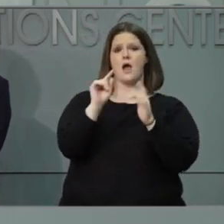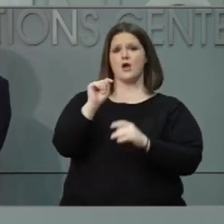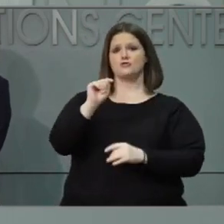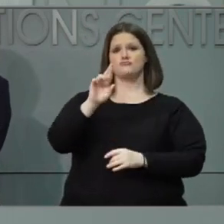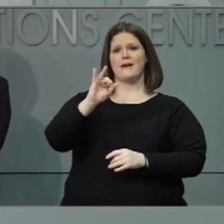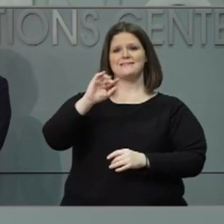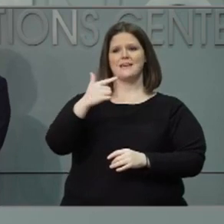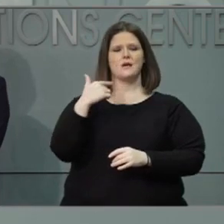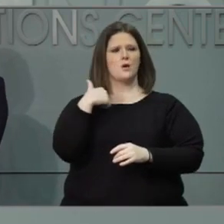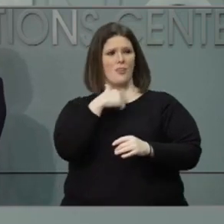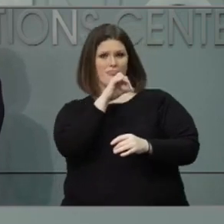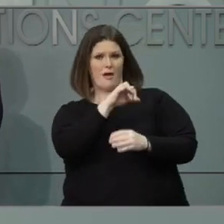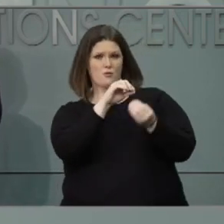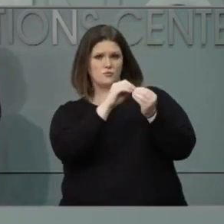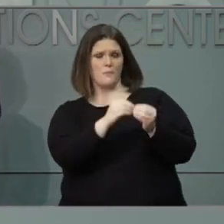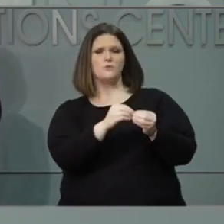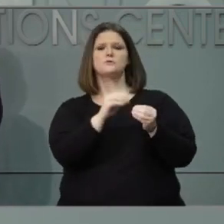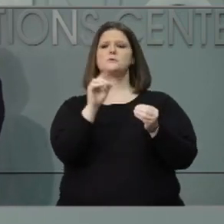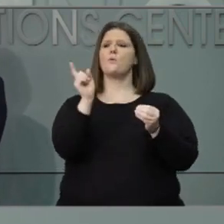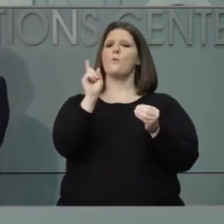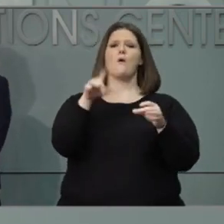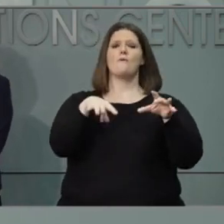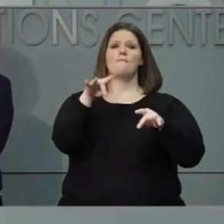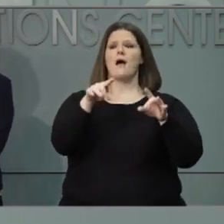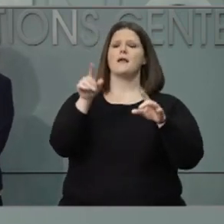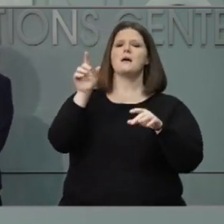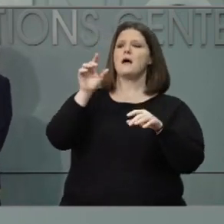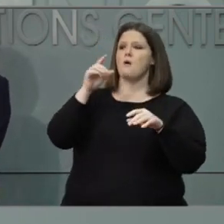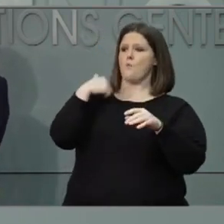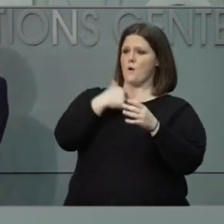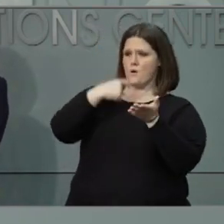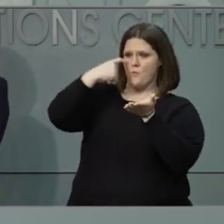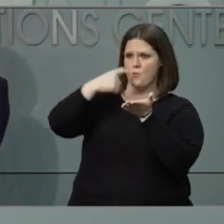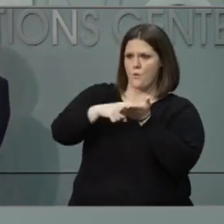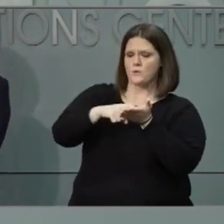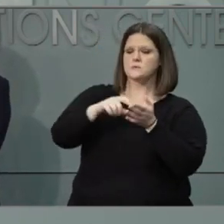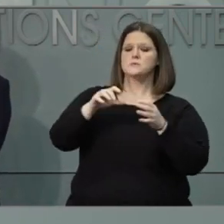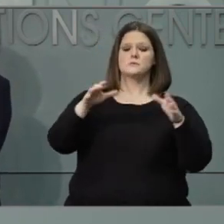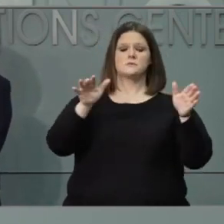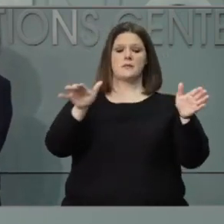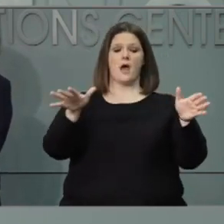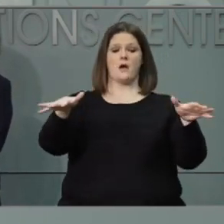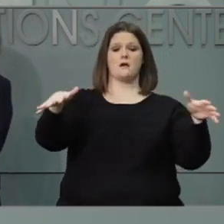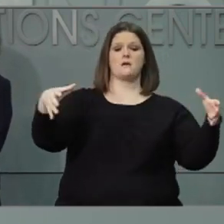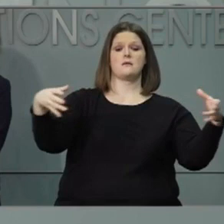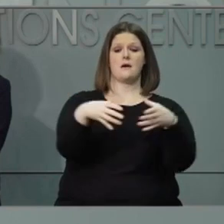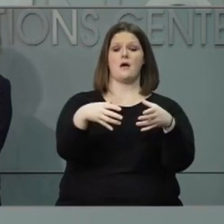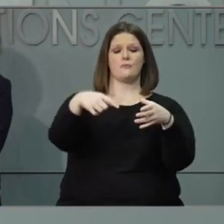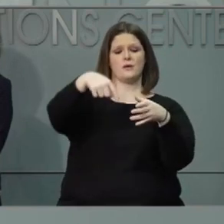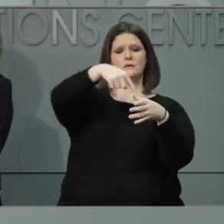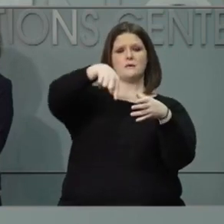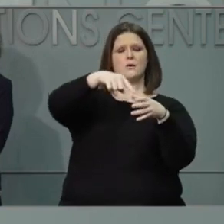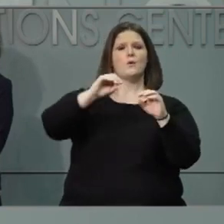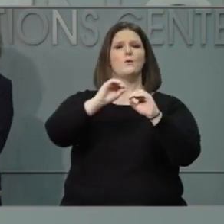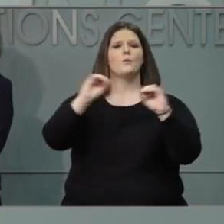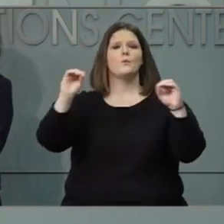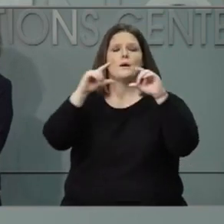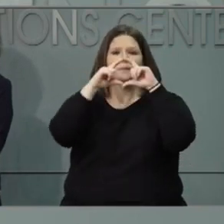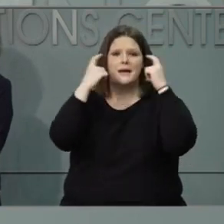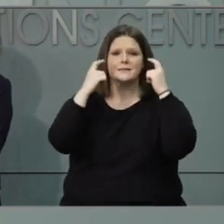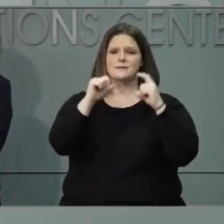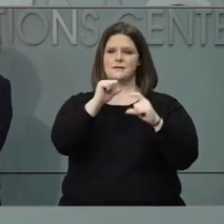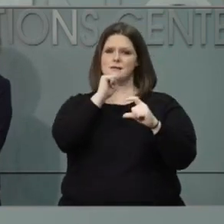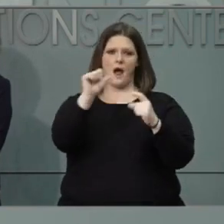be gathering and they're not wearing masks consistently. And I think that's why we are ratcheting up our expectation on businesses to be our